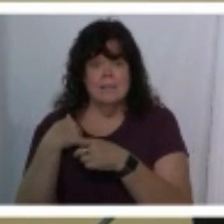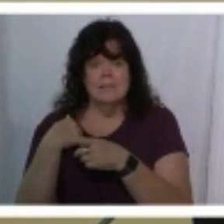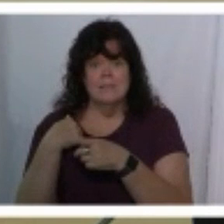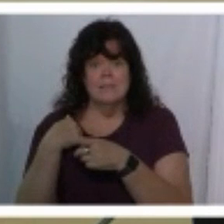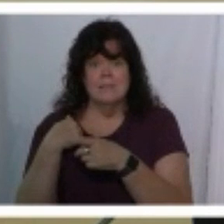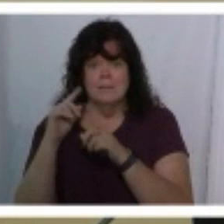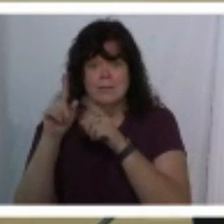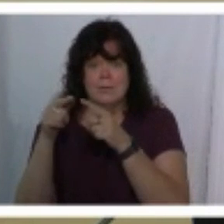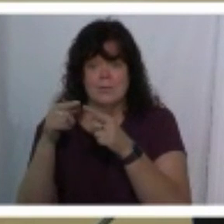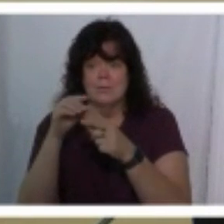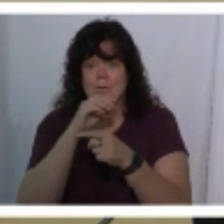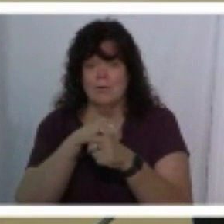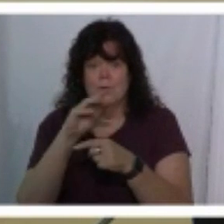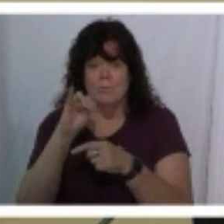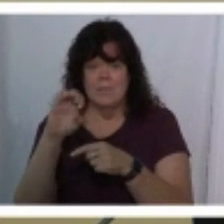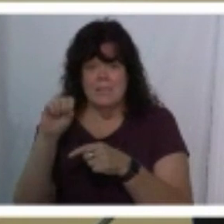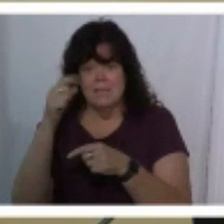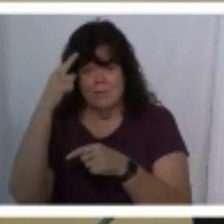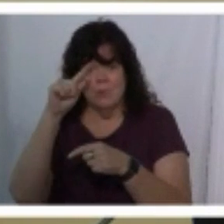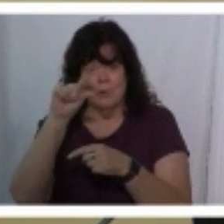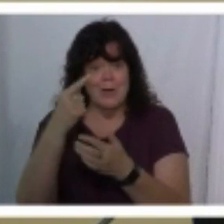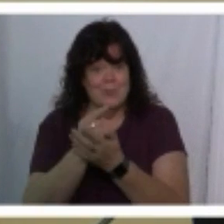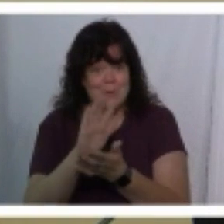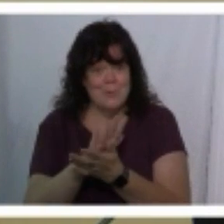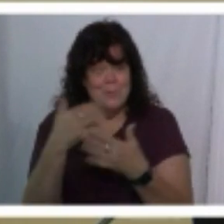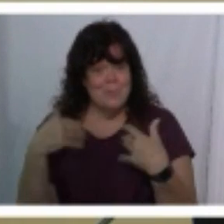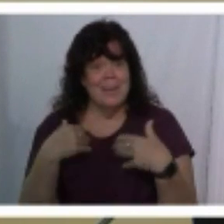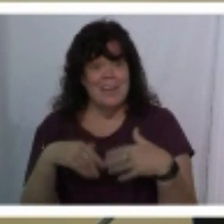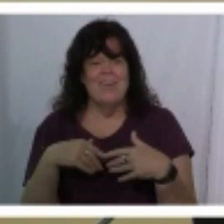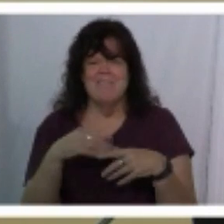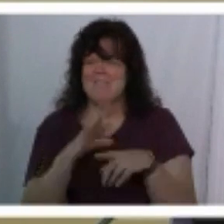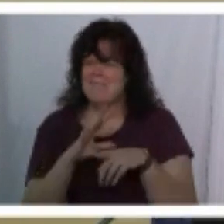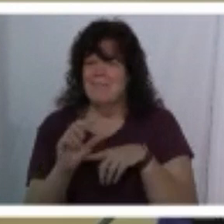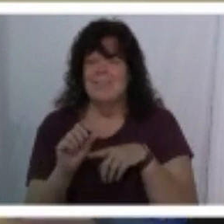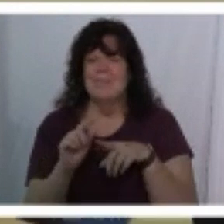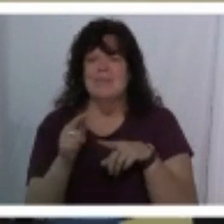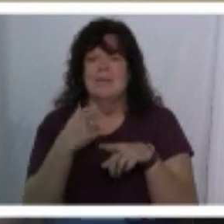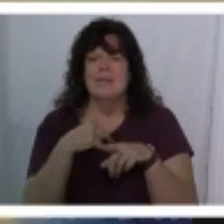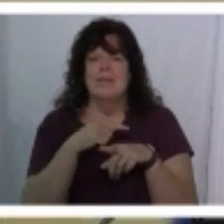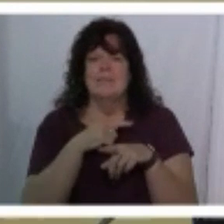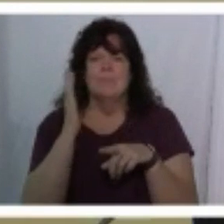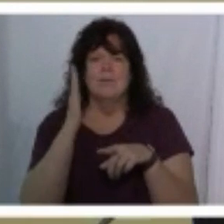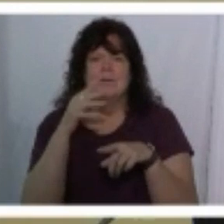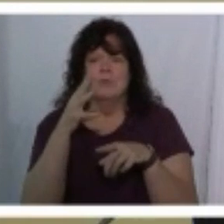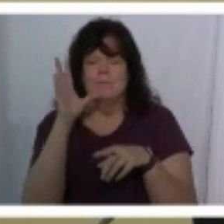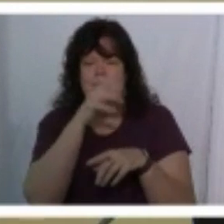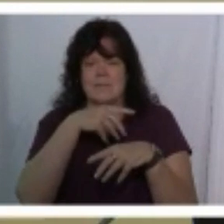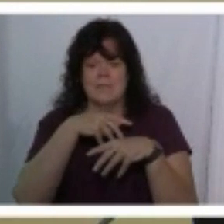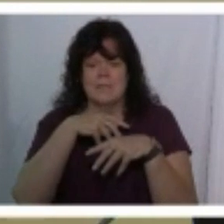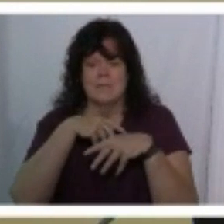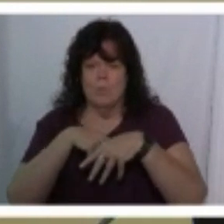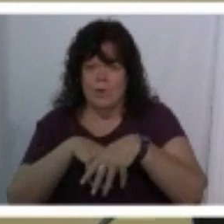going to old miss for grad school um we'll miss the pride parade next week um